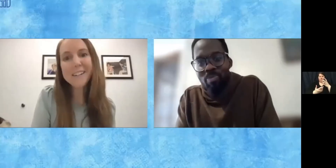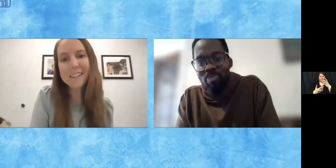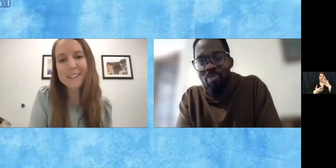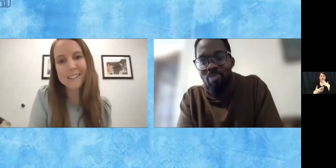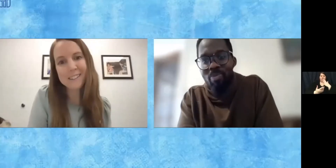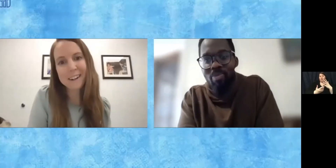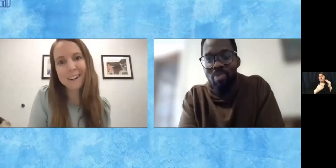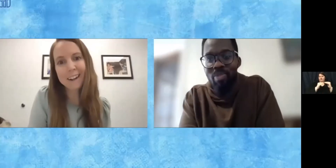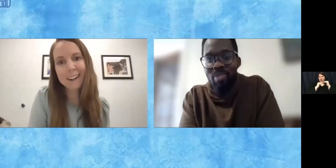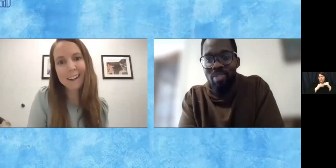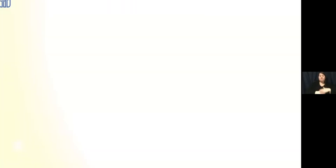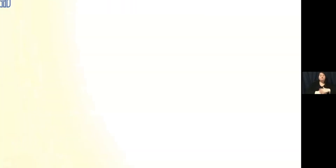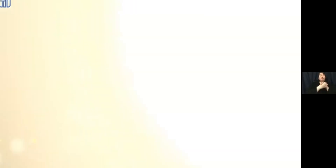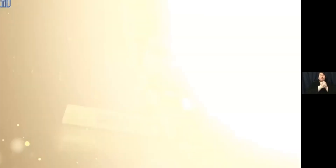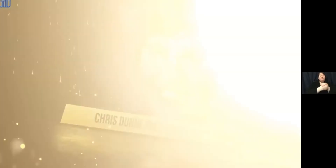Congratulations, Anna.